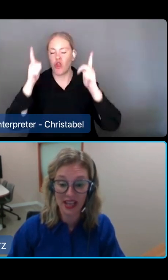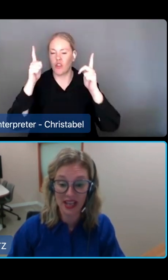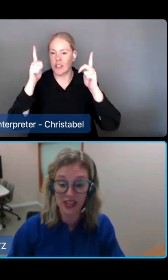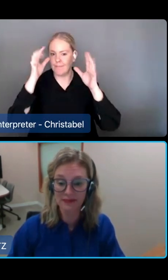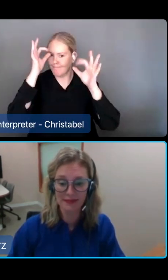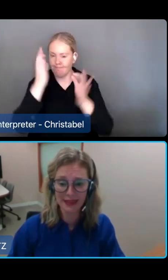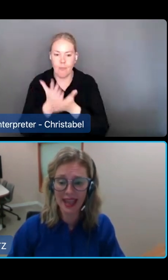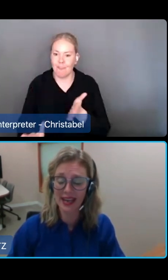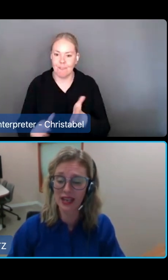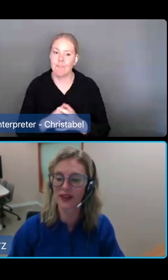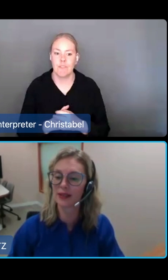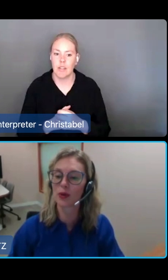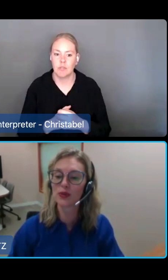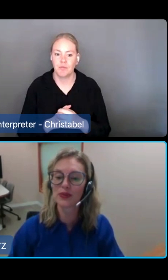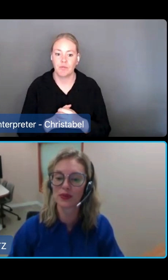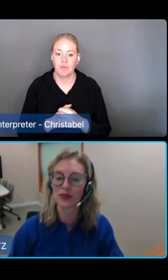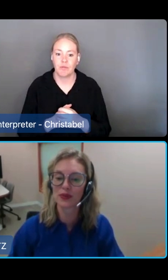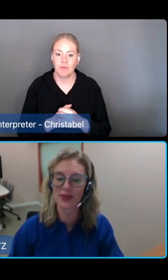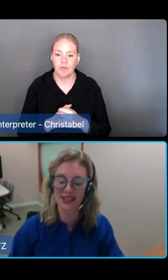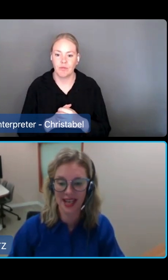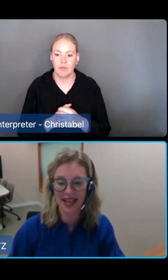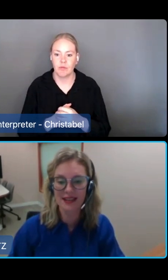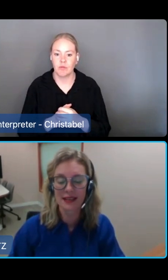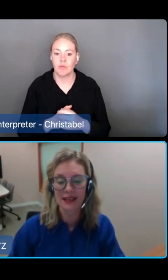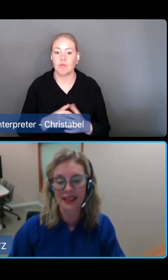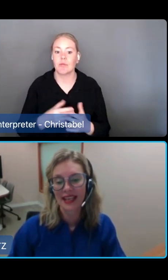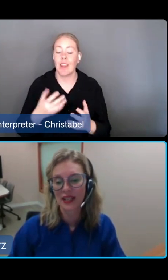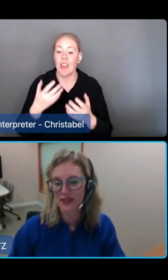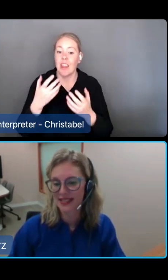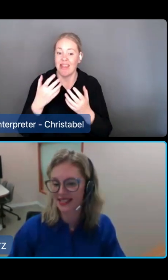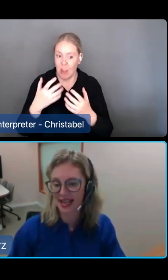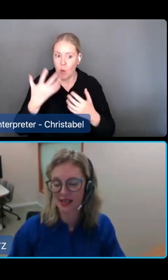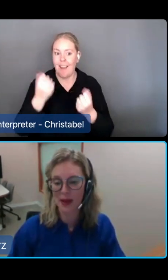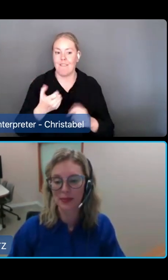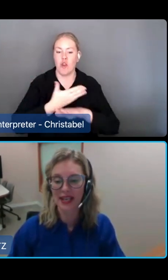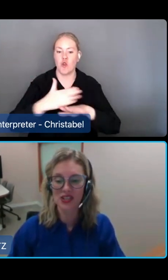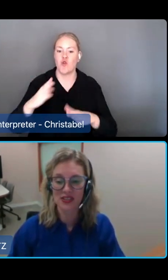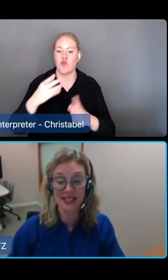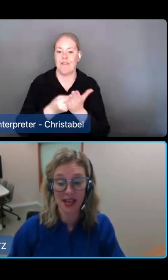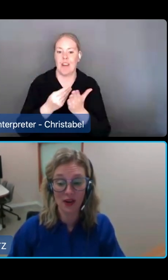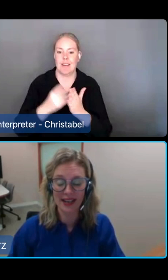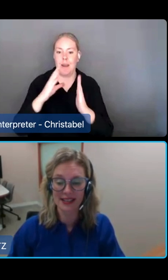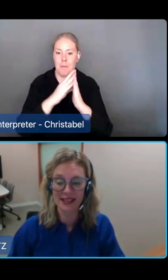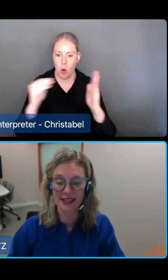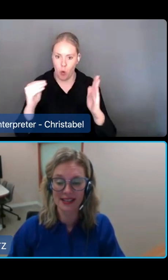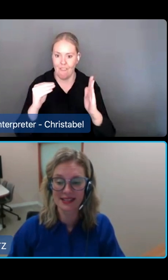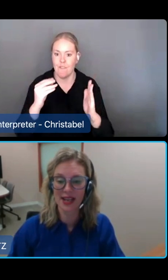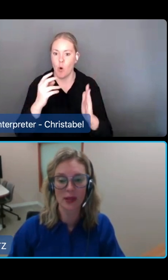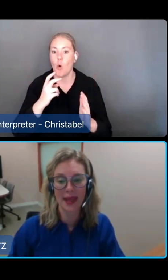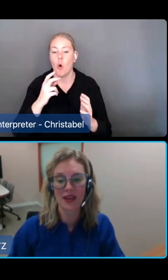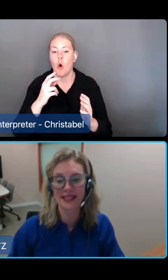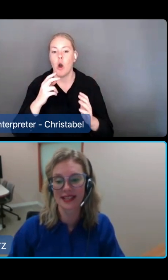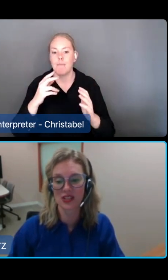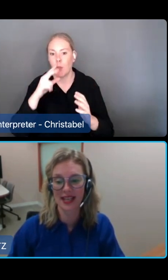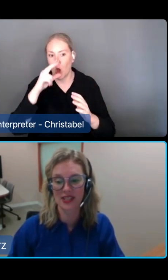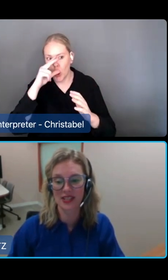Care Classification, AMAC funding model for residential aged care. It facilitated publication of star ratings to help people